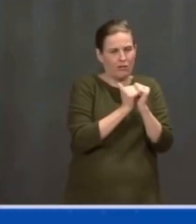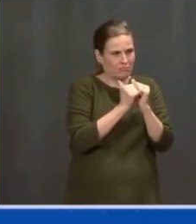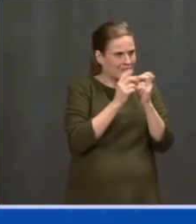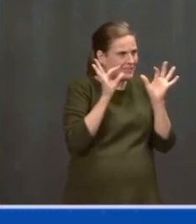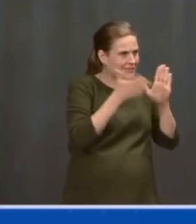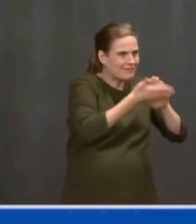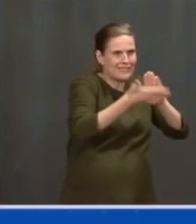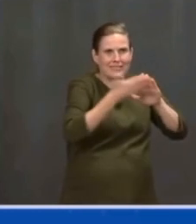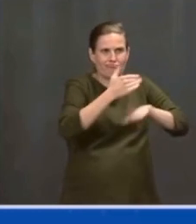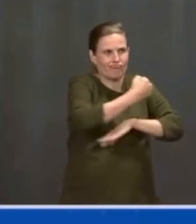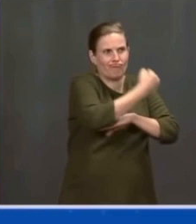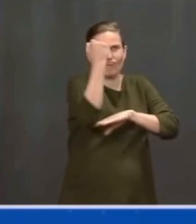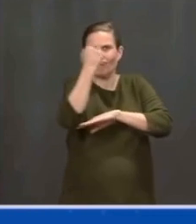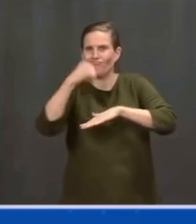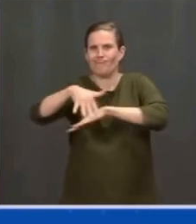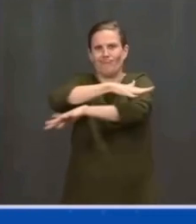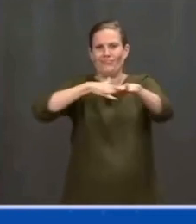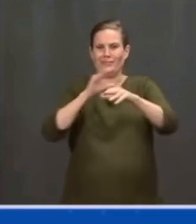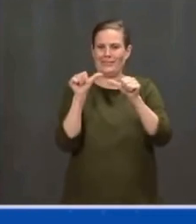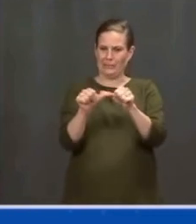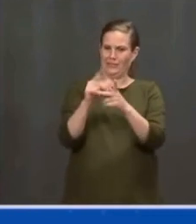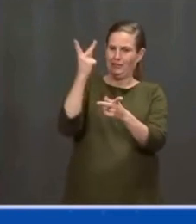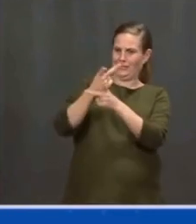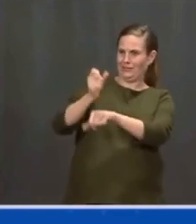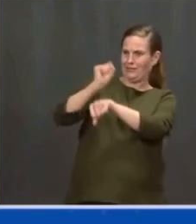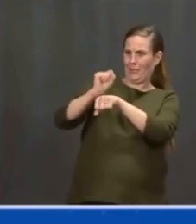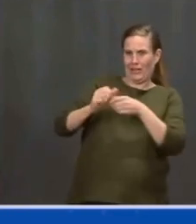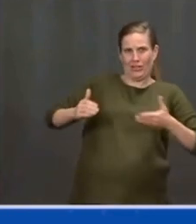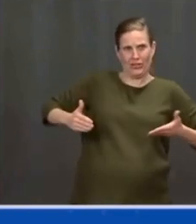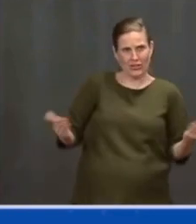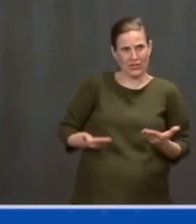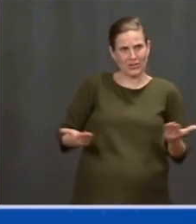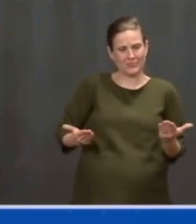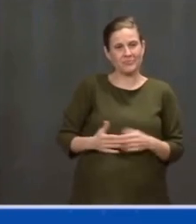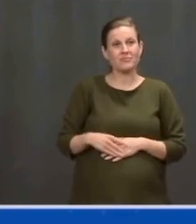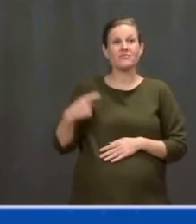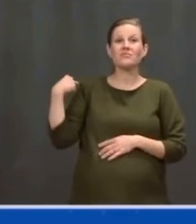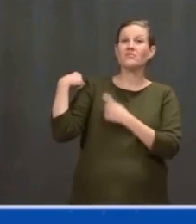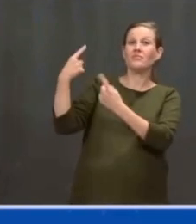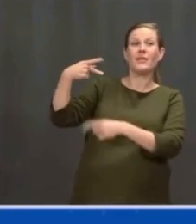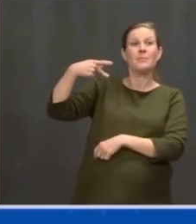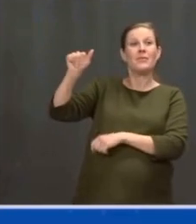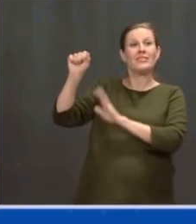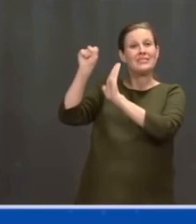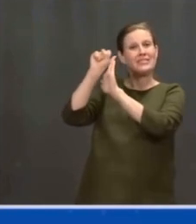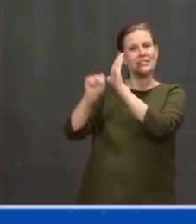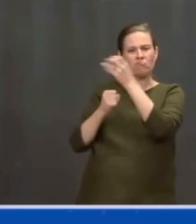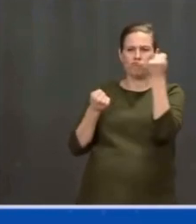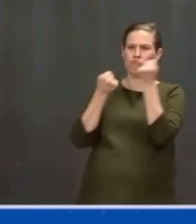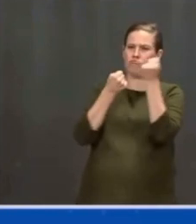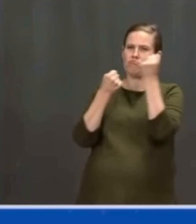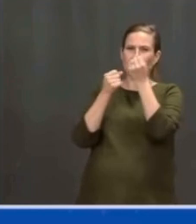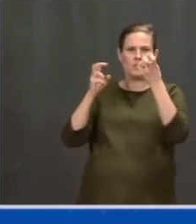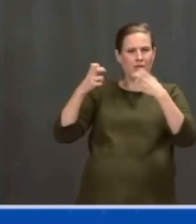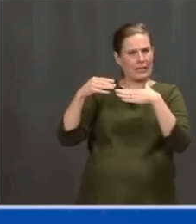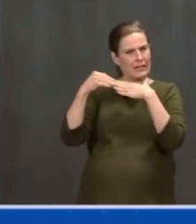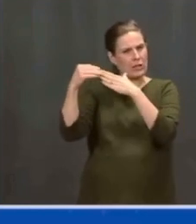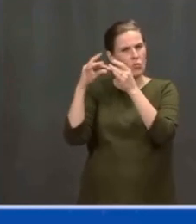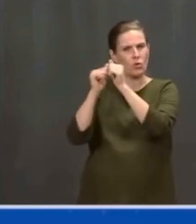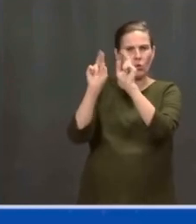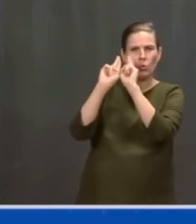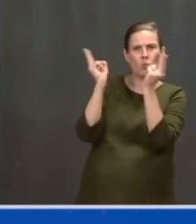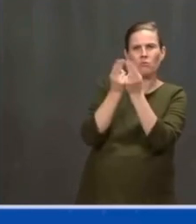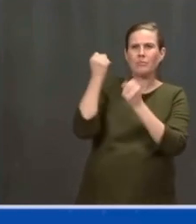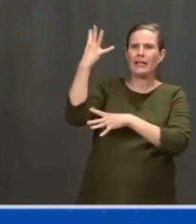For decades, Pennsylvania was a global leader in manufacturing at good union jobs. It can be that way again, as President Biden has a